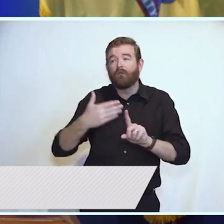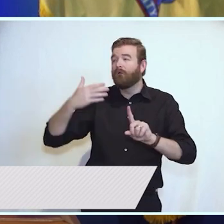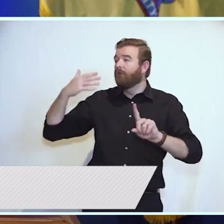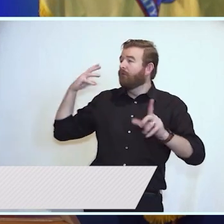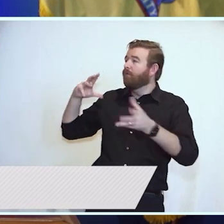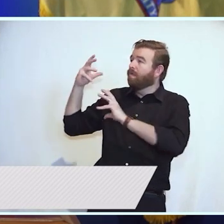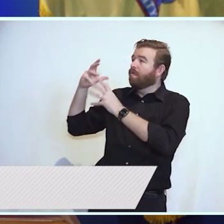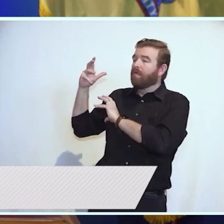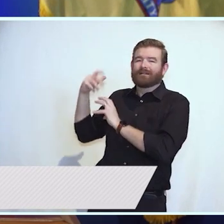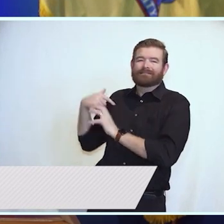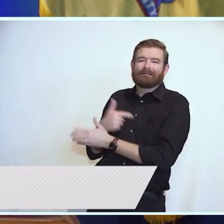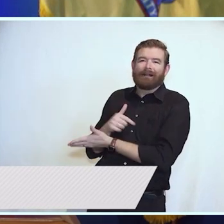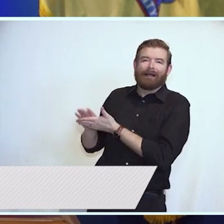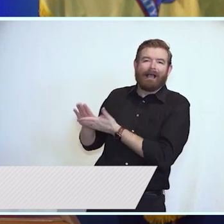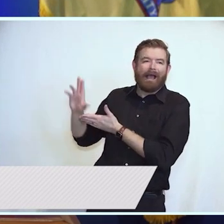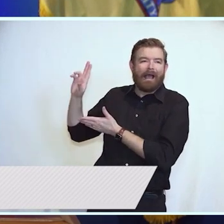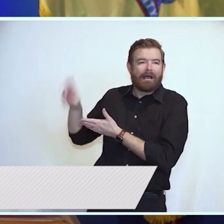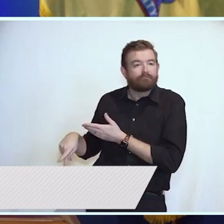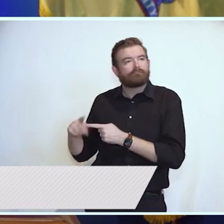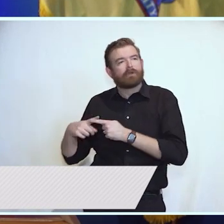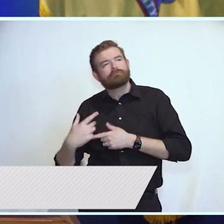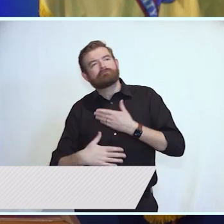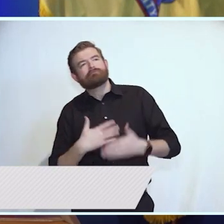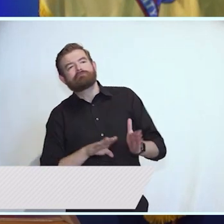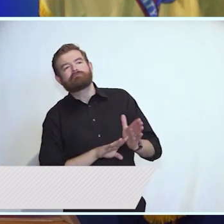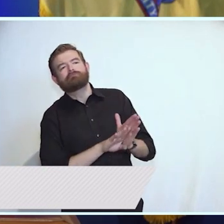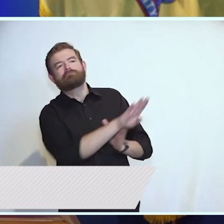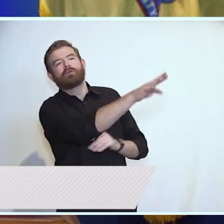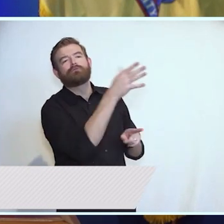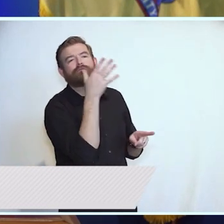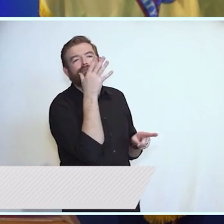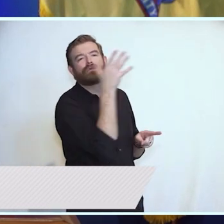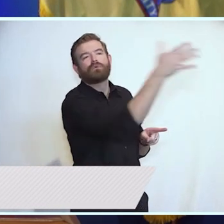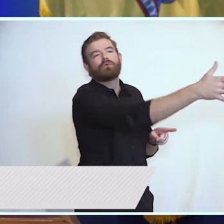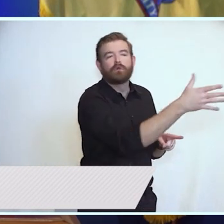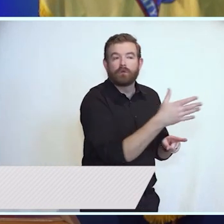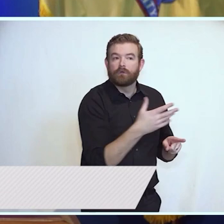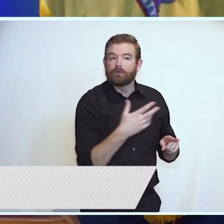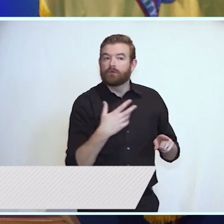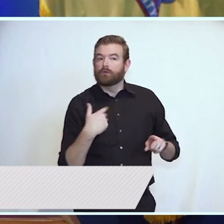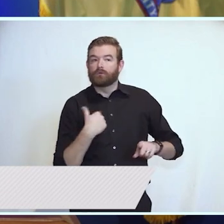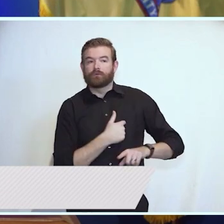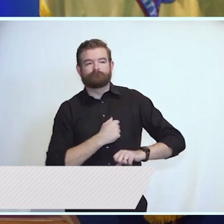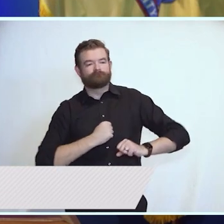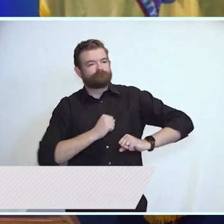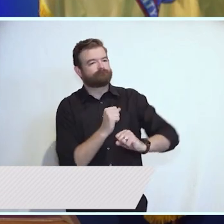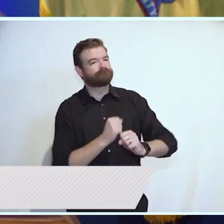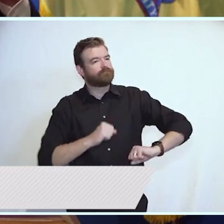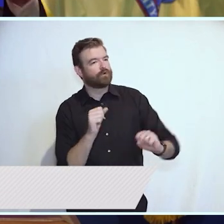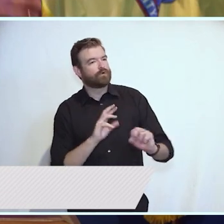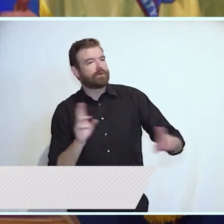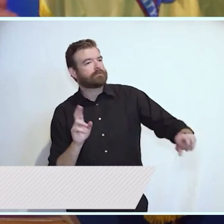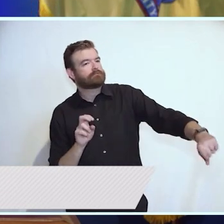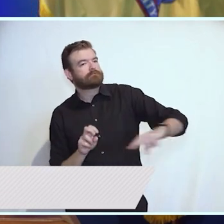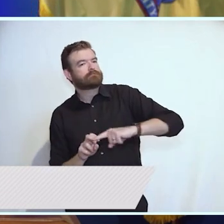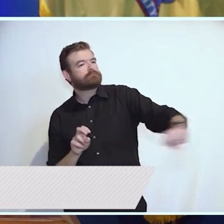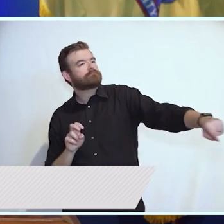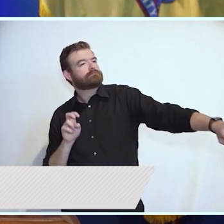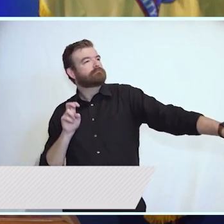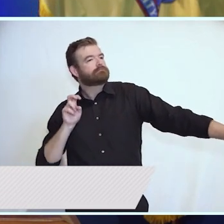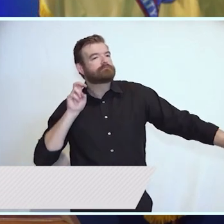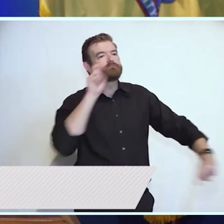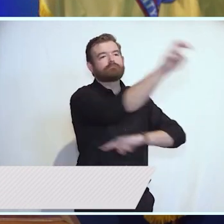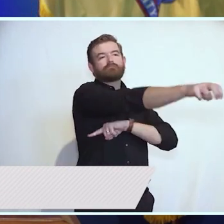to turn the positive changes we've made in our laws into long-lasting and tangible progress for our working